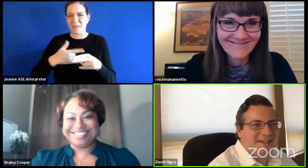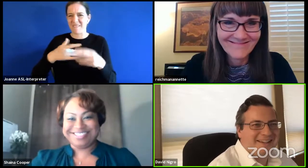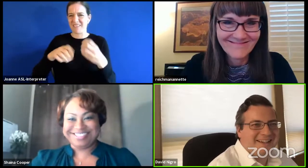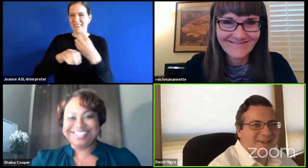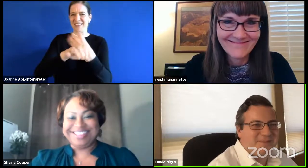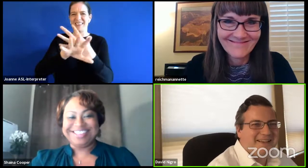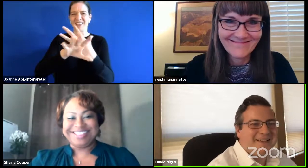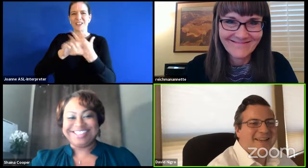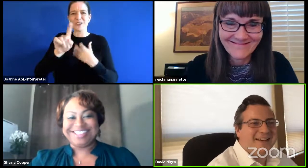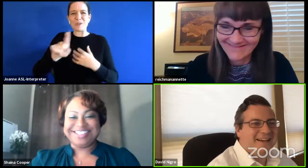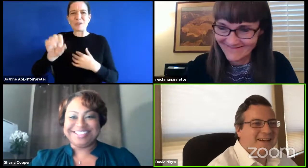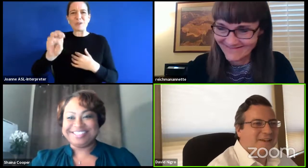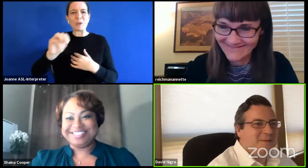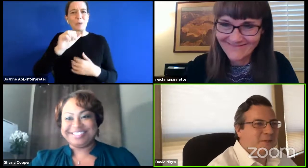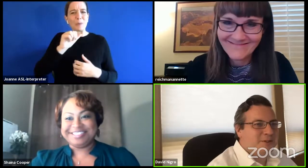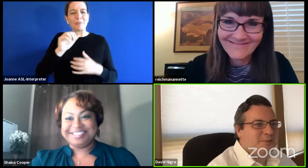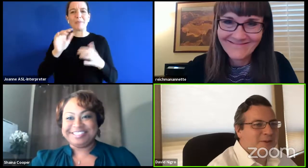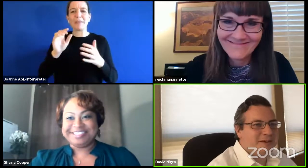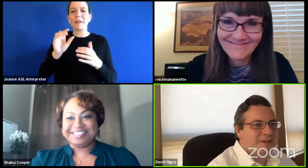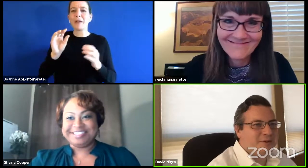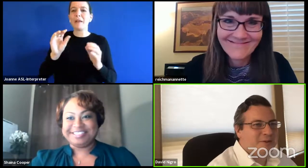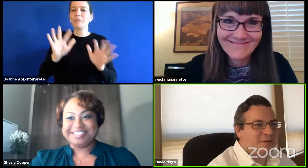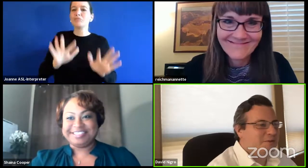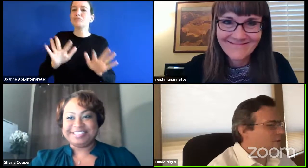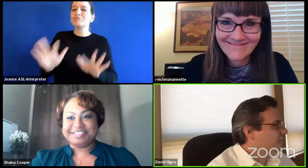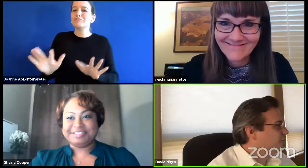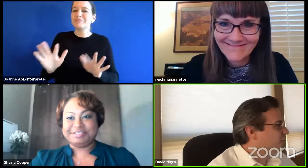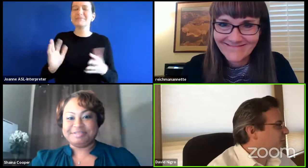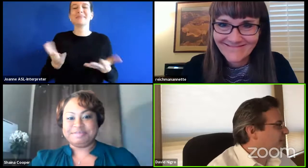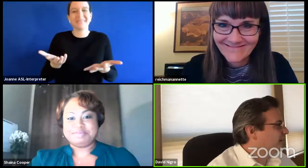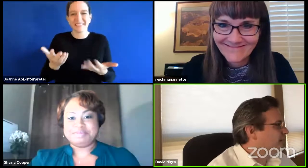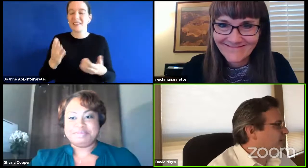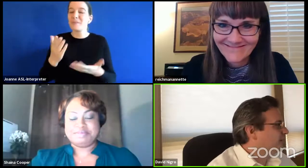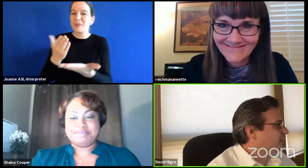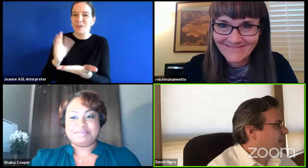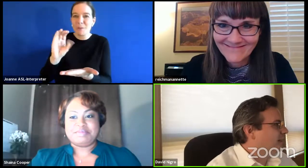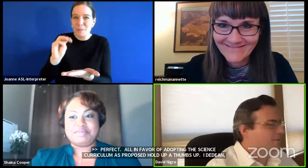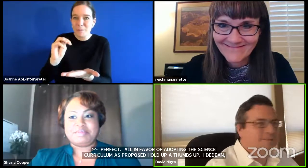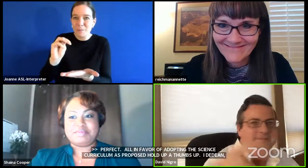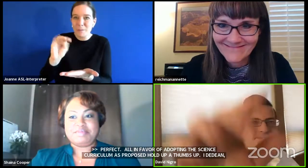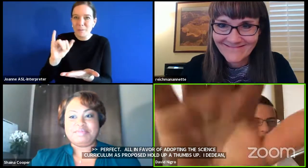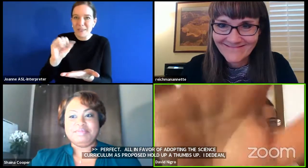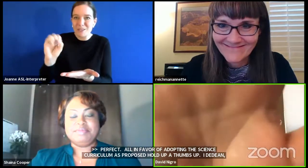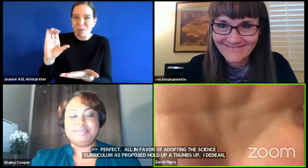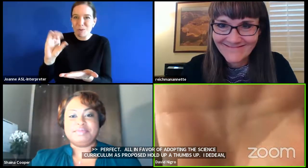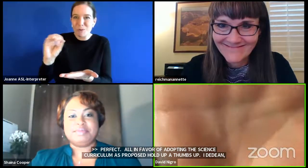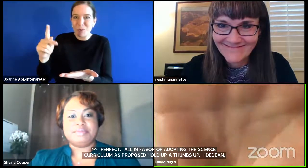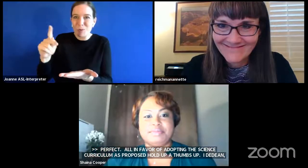informal um uh ms cooper you will have the the floor um right now